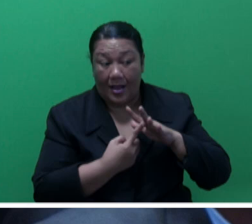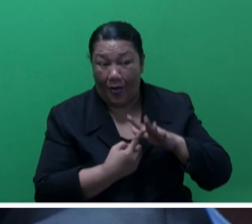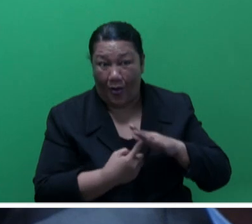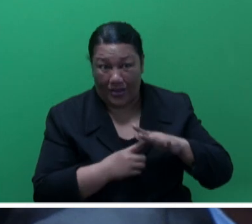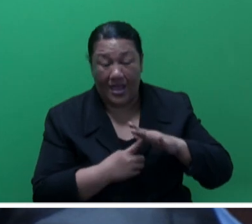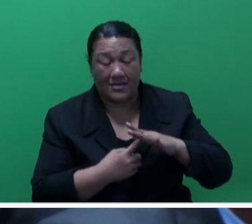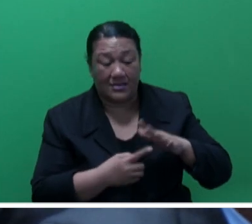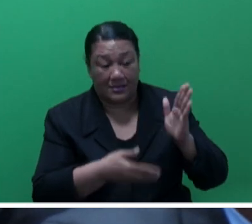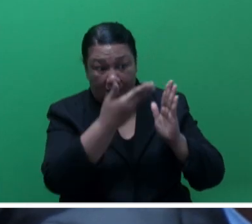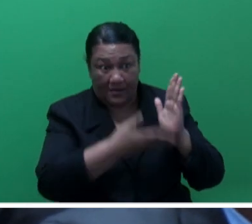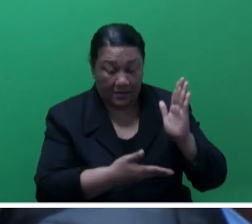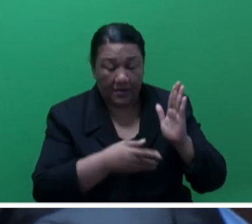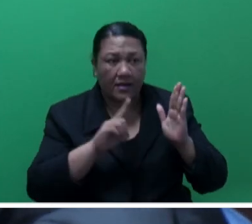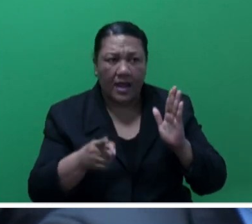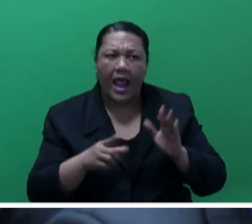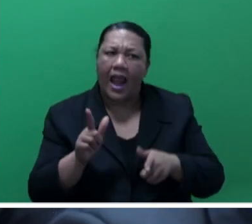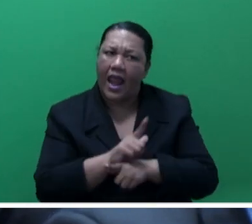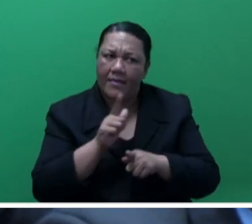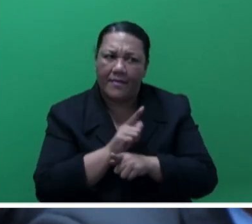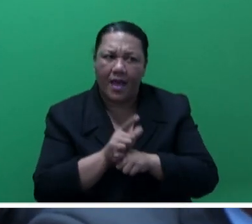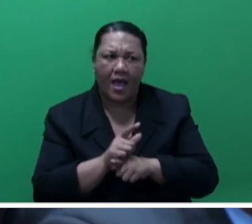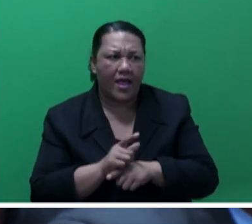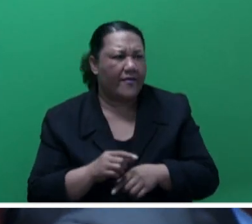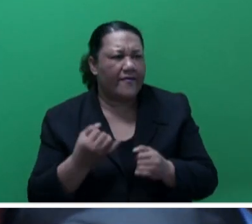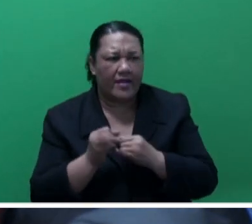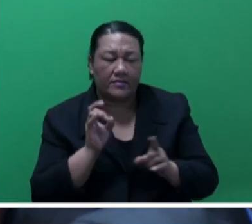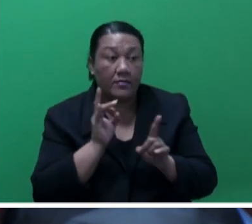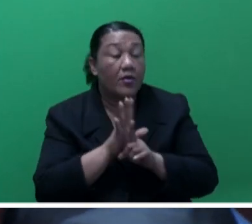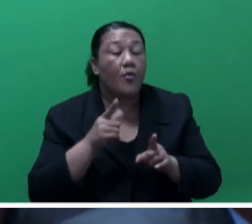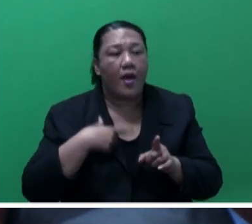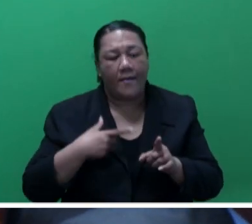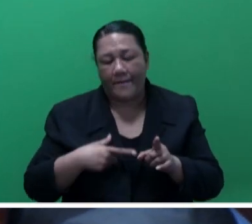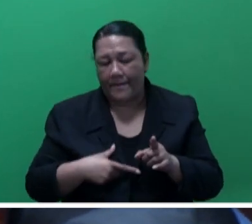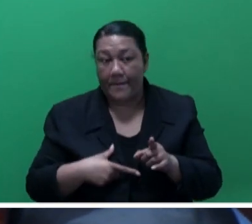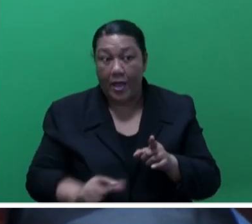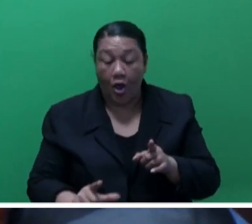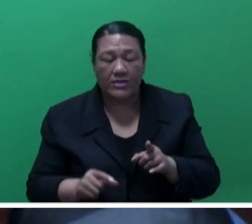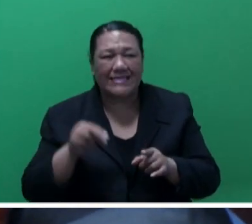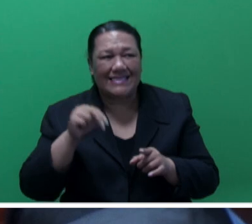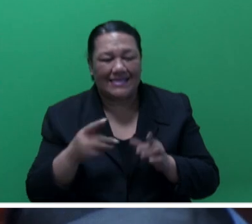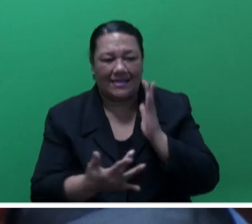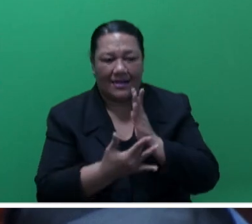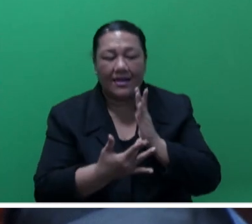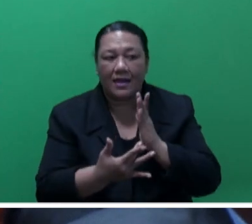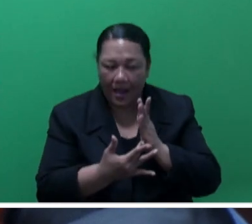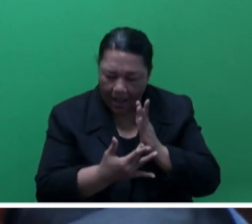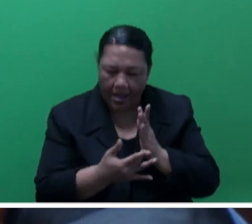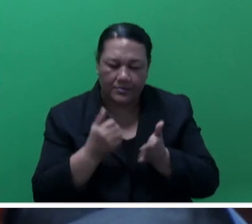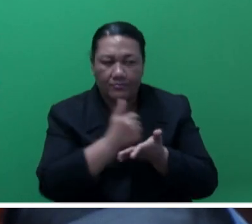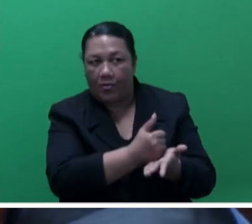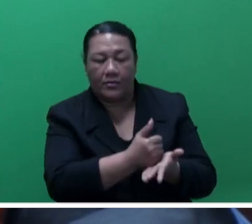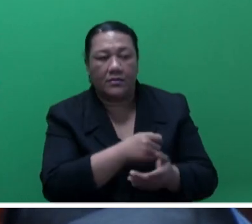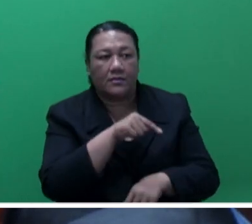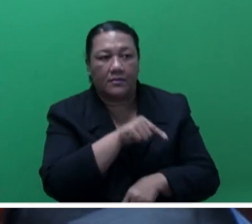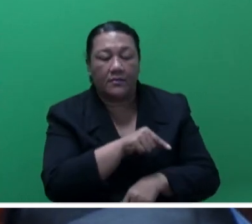labour mobility is unique in the sense that it requires specific technical attention. As such, it is